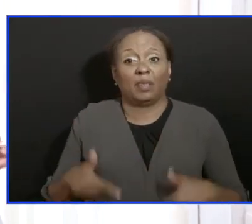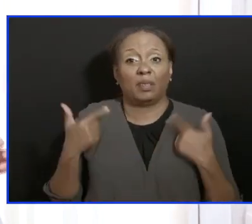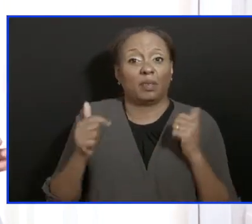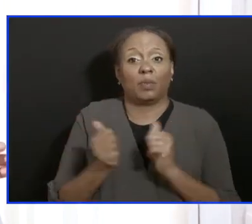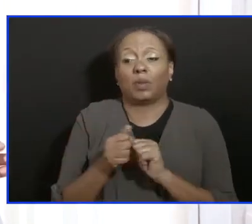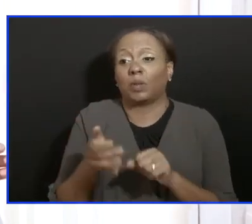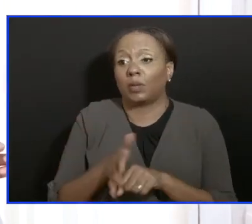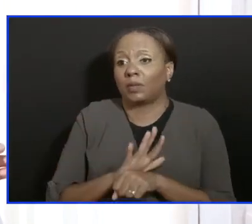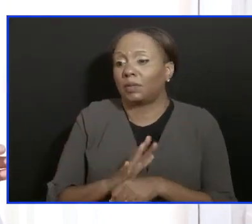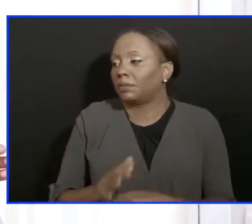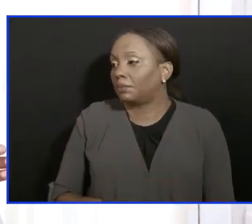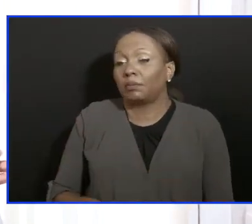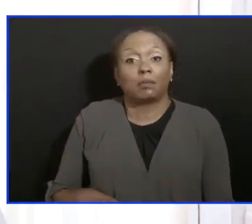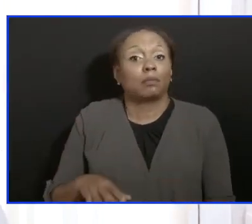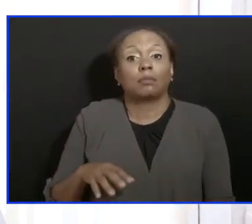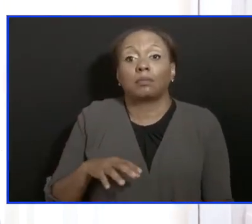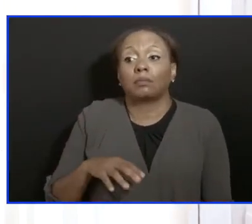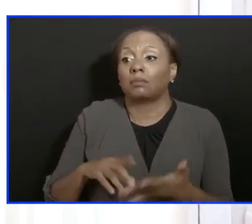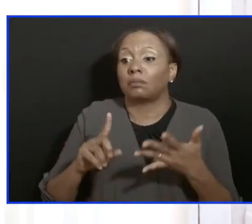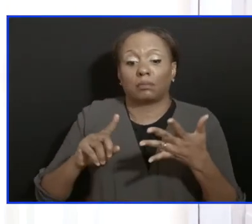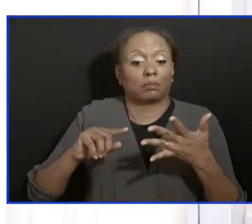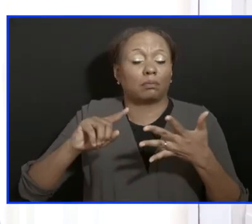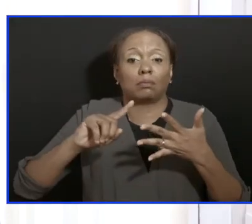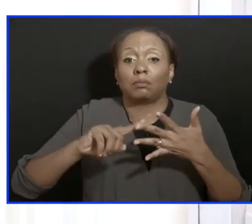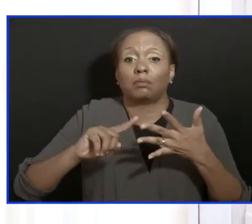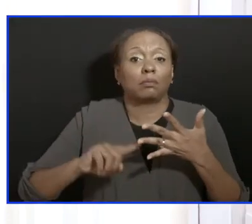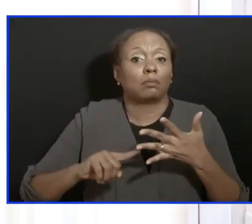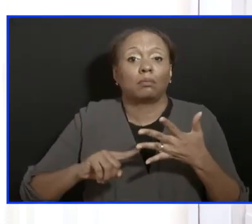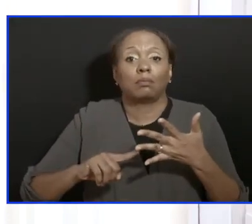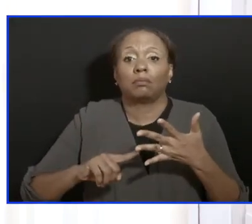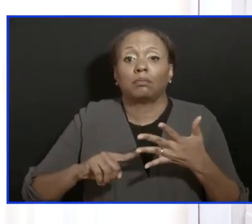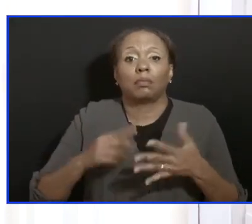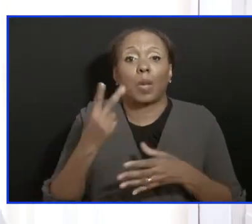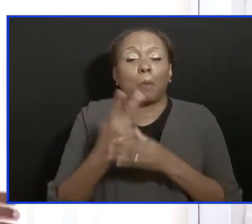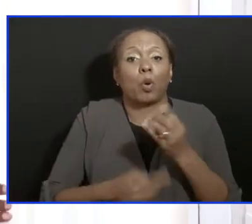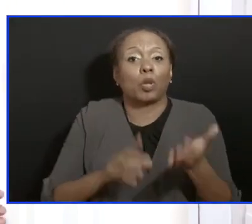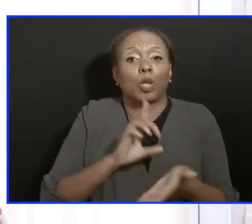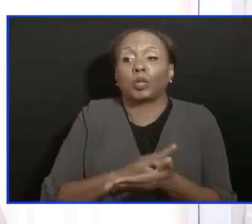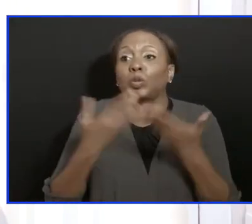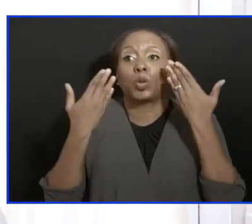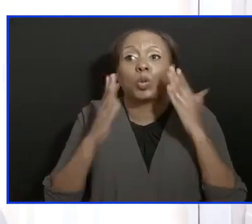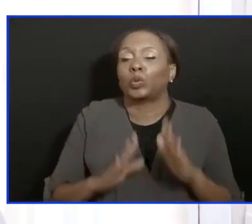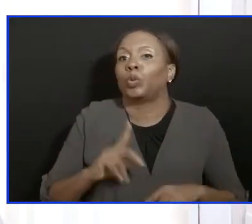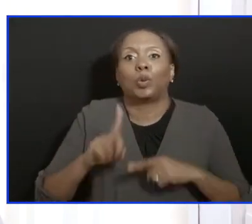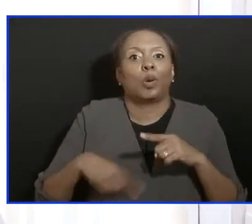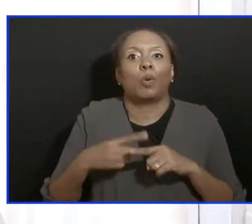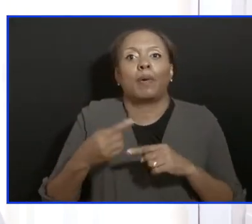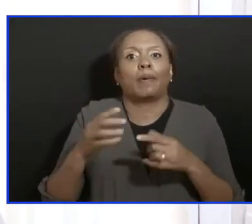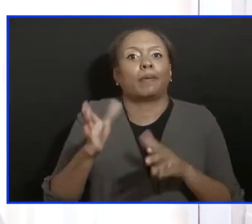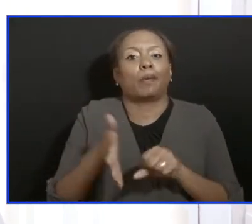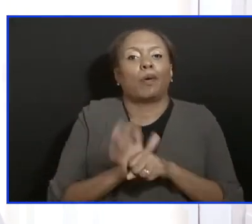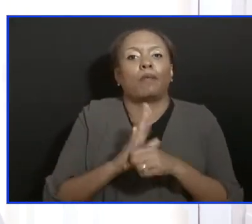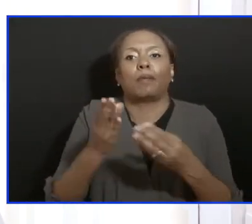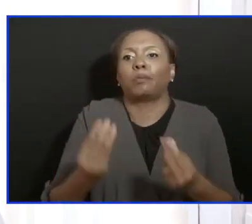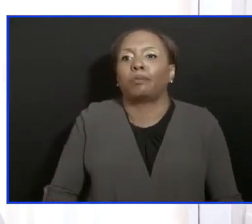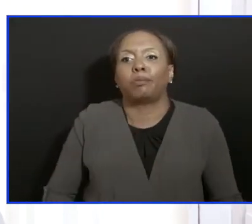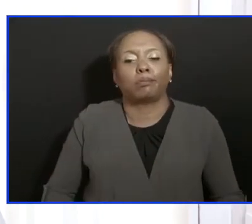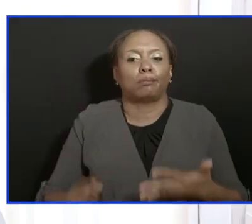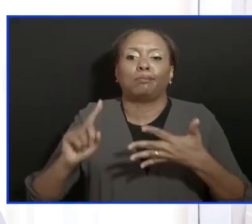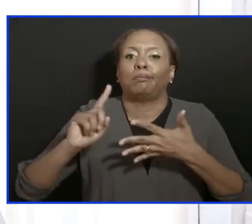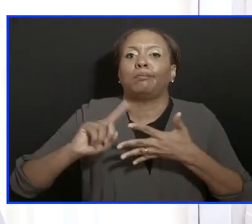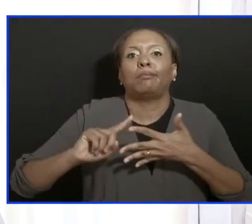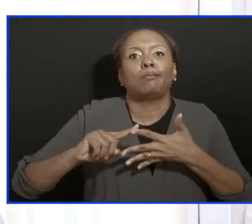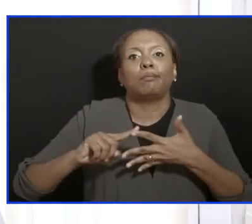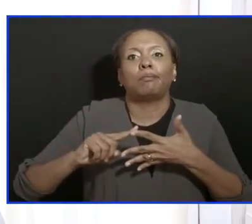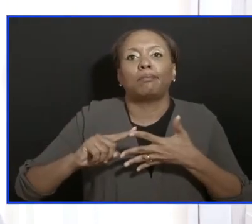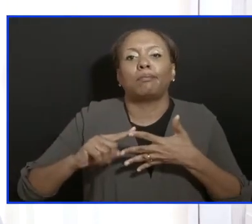tell me when COVID can do it. Dr. Grandison can't tell me when COVID can do it. Minister Bostic can't tell me when COVID can do it. So